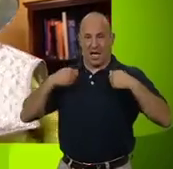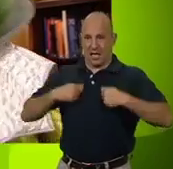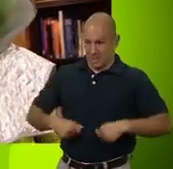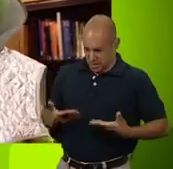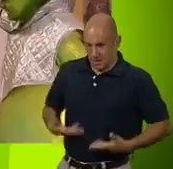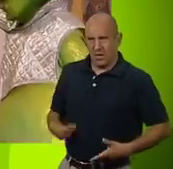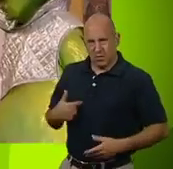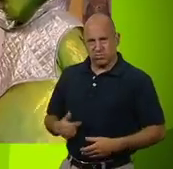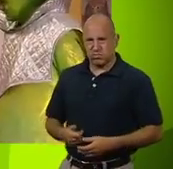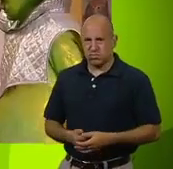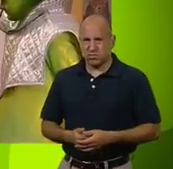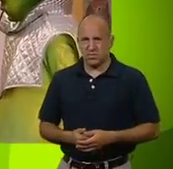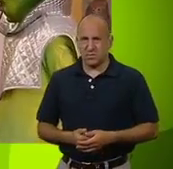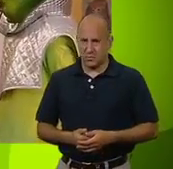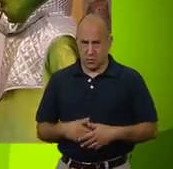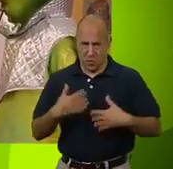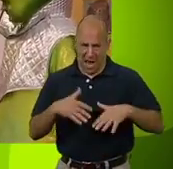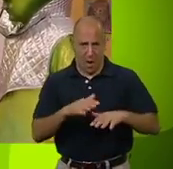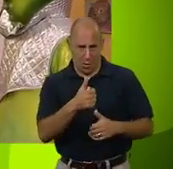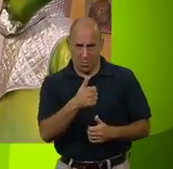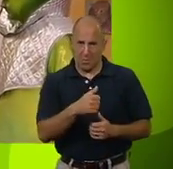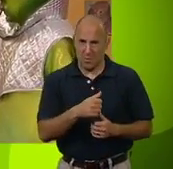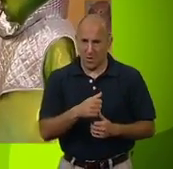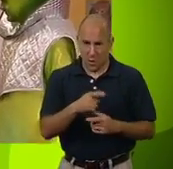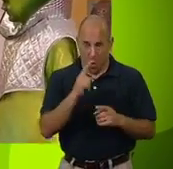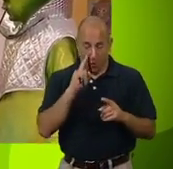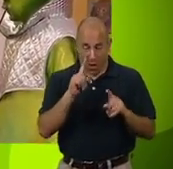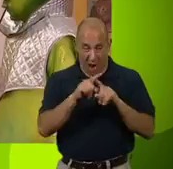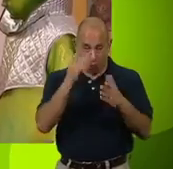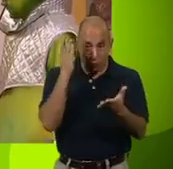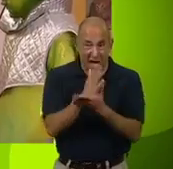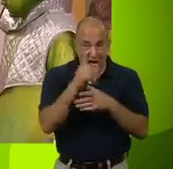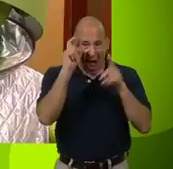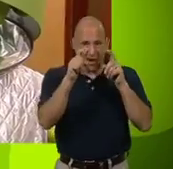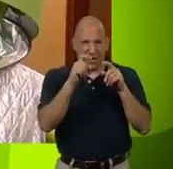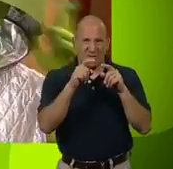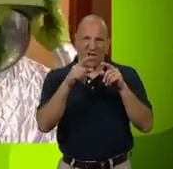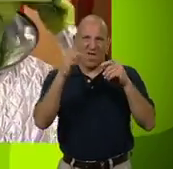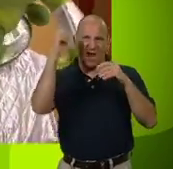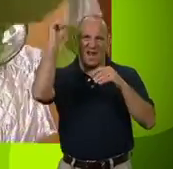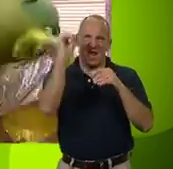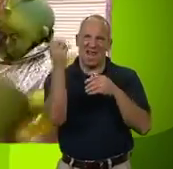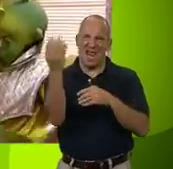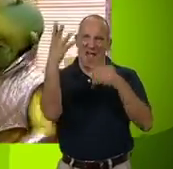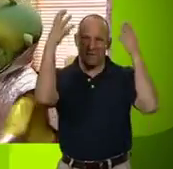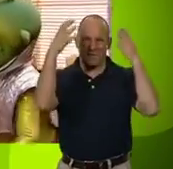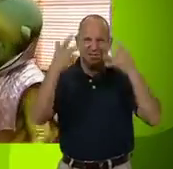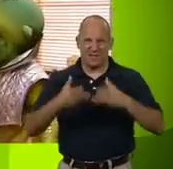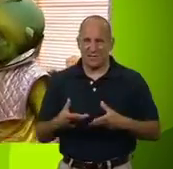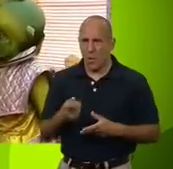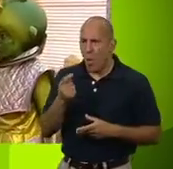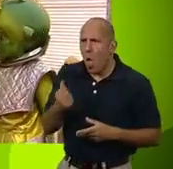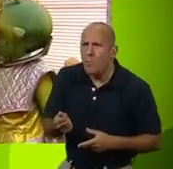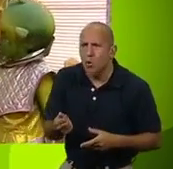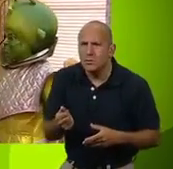regalia. Well, it's very impressive. You almost look like real aliens. Apart from the lampshade. Almost.